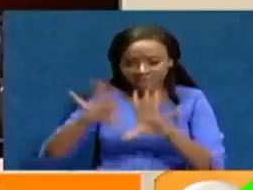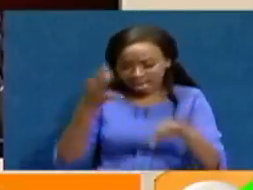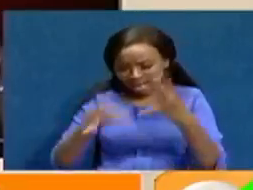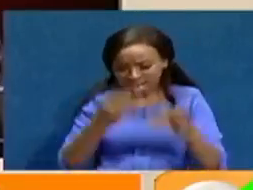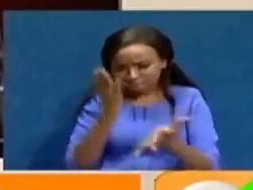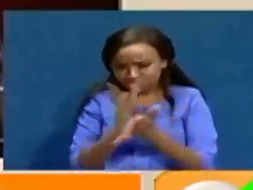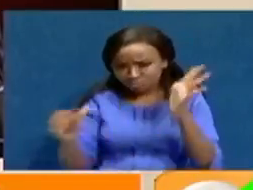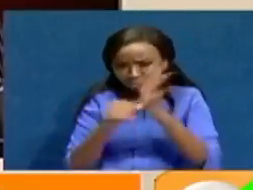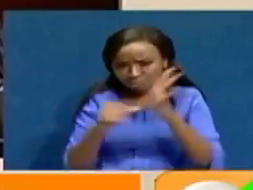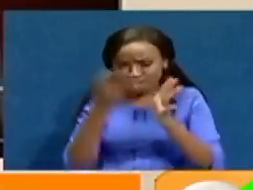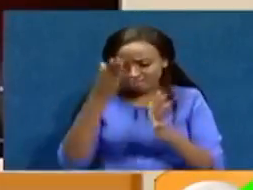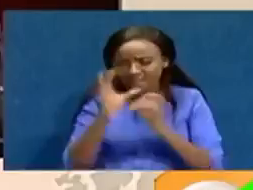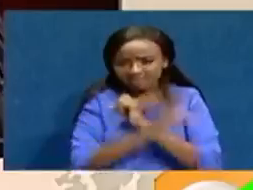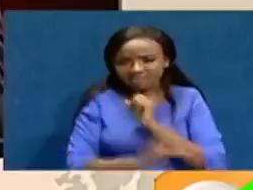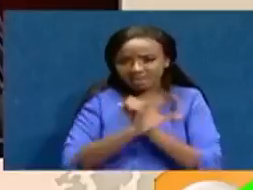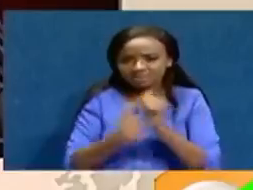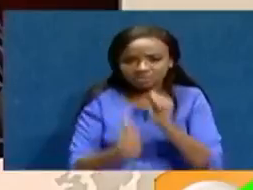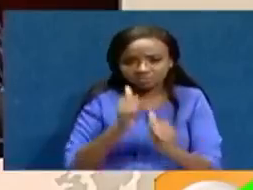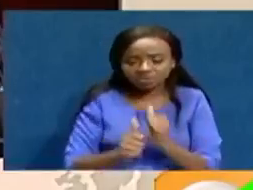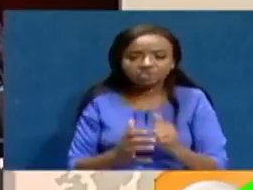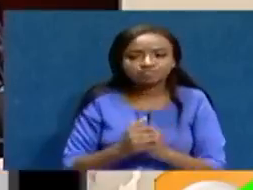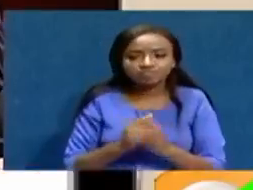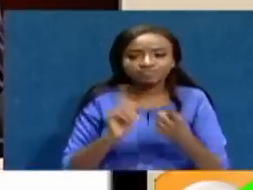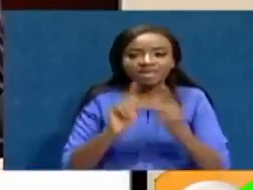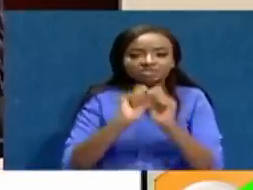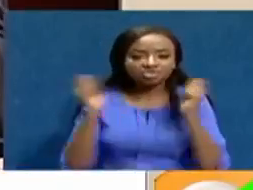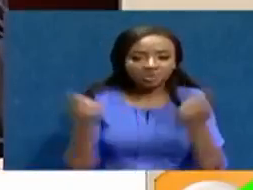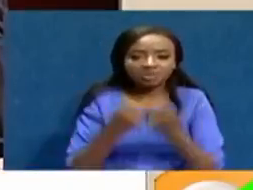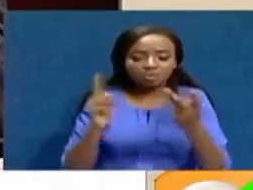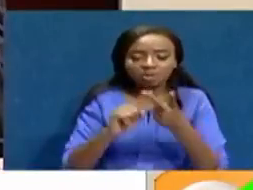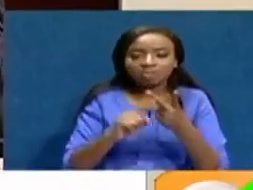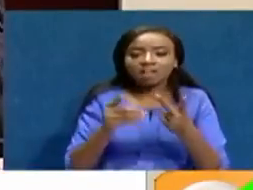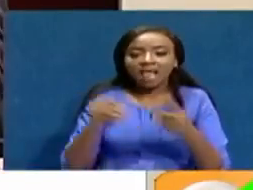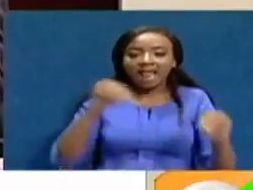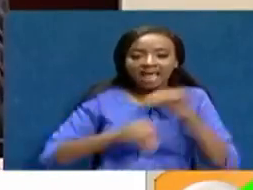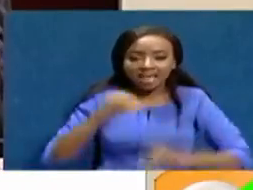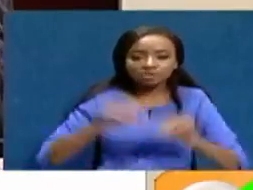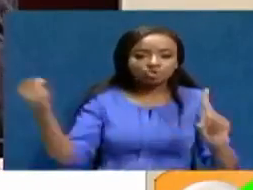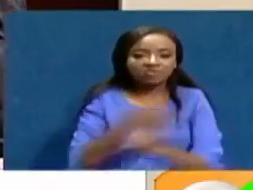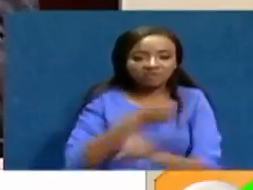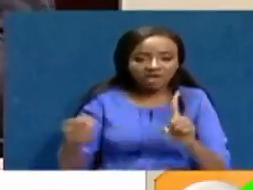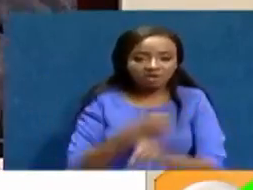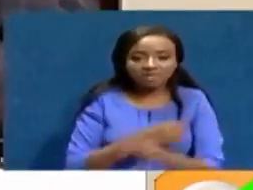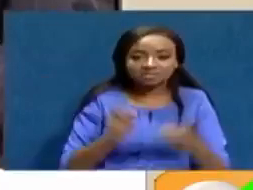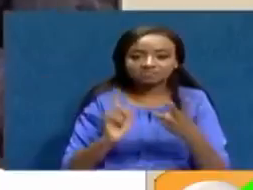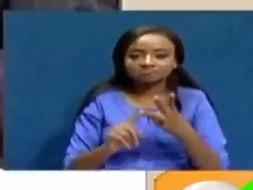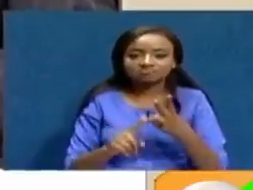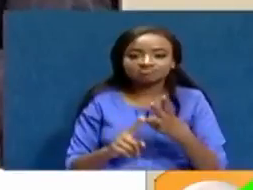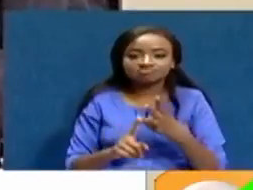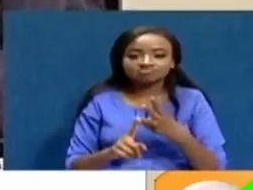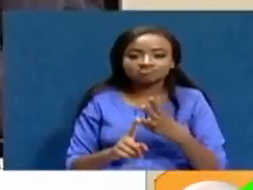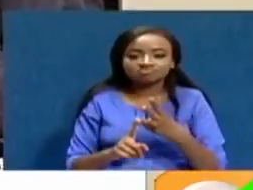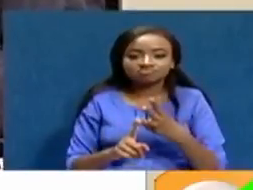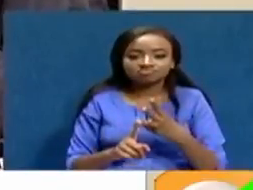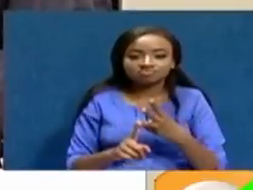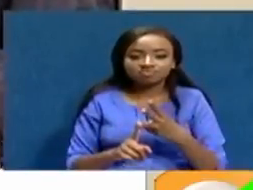problems with this country, ethnic antagonism, electoral violence, among others, the convergence point, the